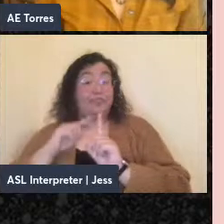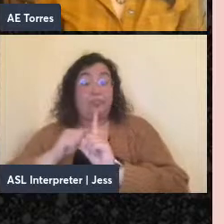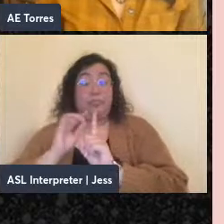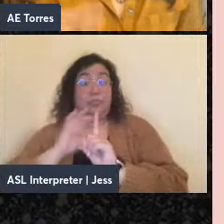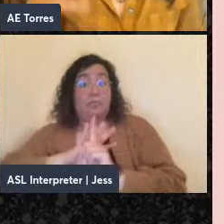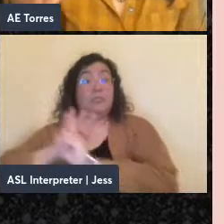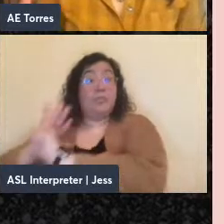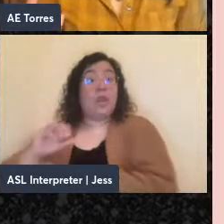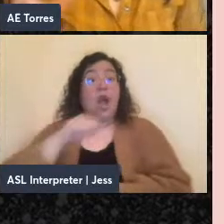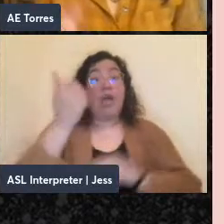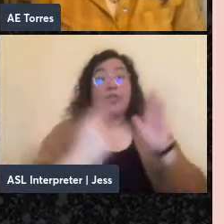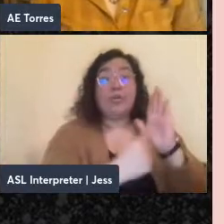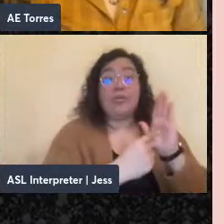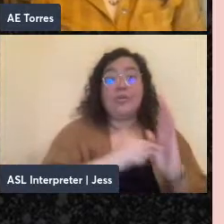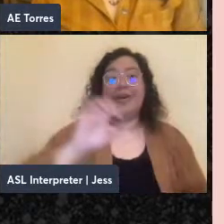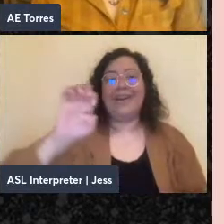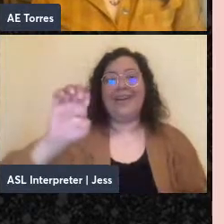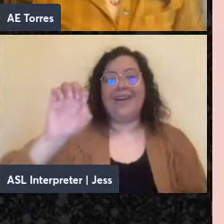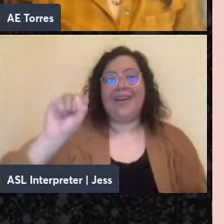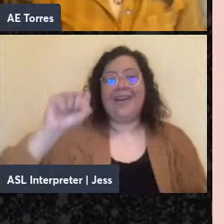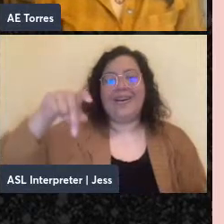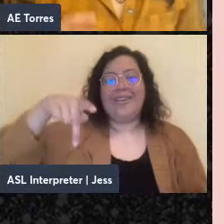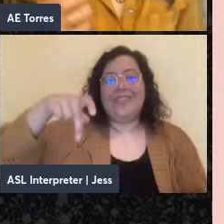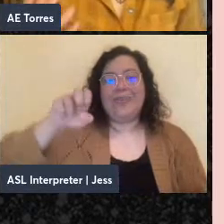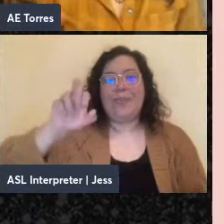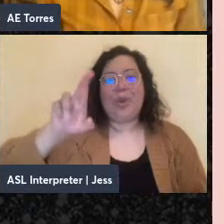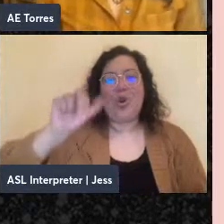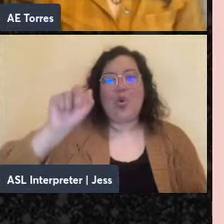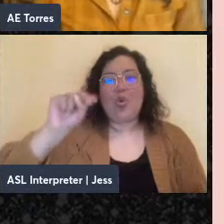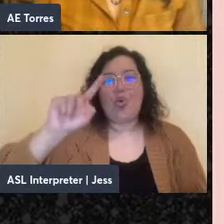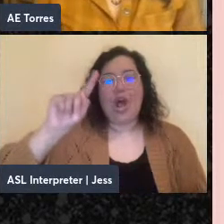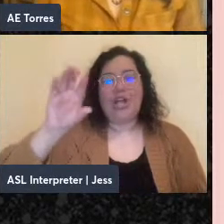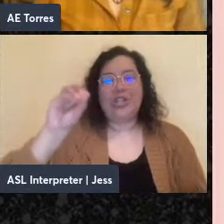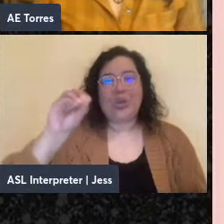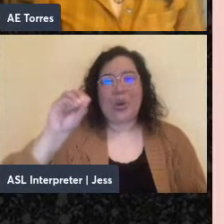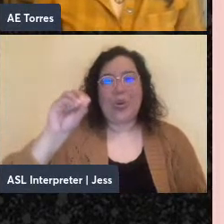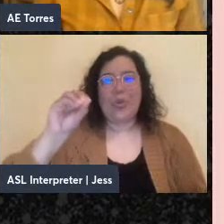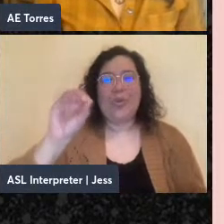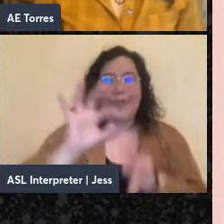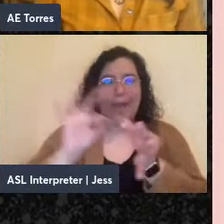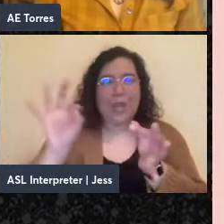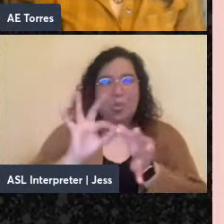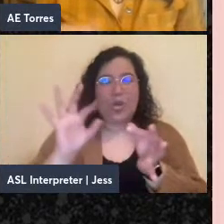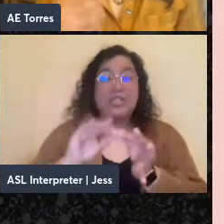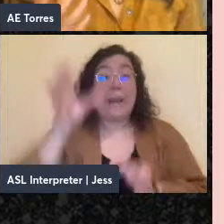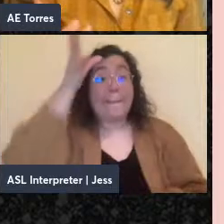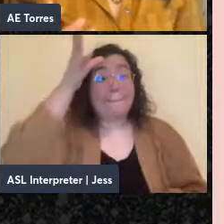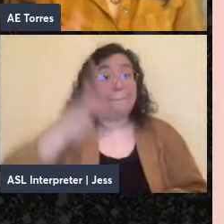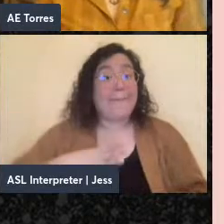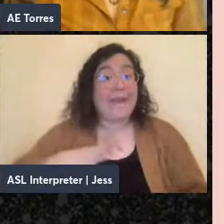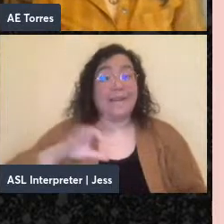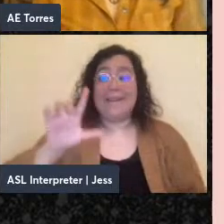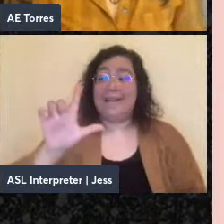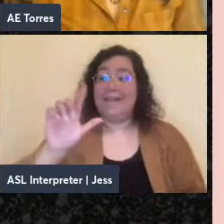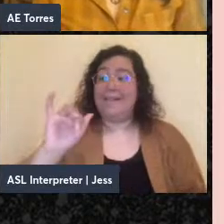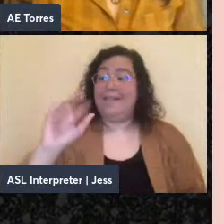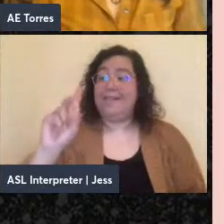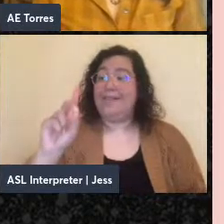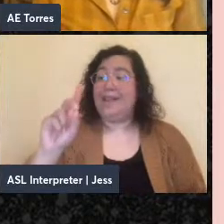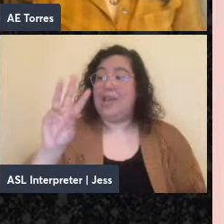utopian language is Esperanto, which was created by Bialy Stockborn, a man named Ludwig Zamenhof.